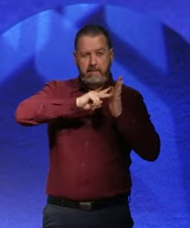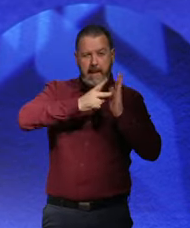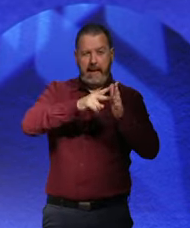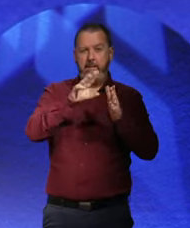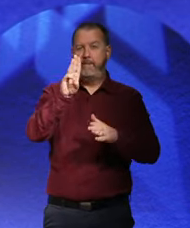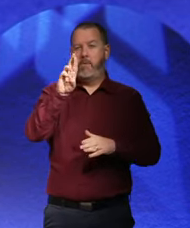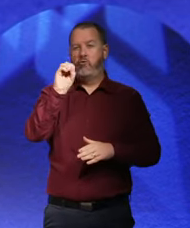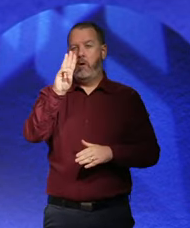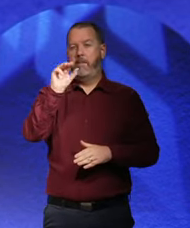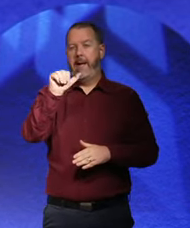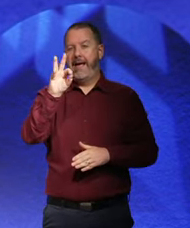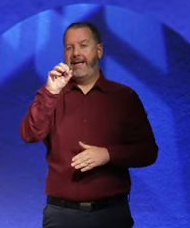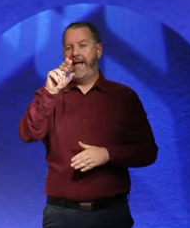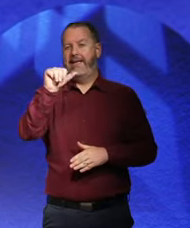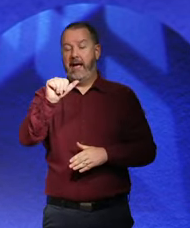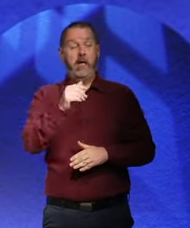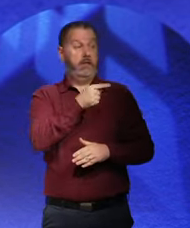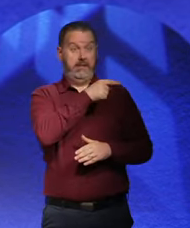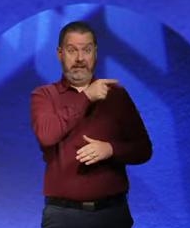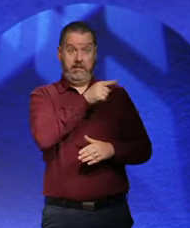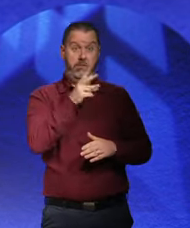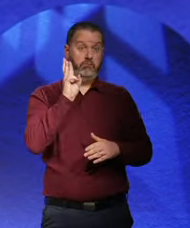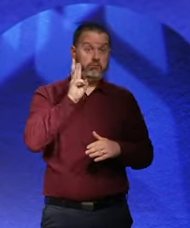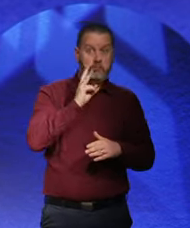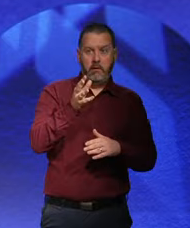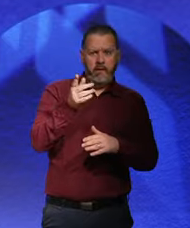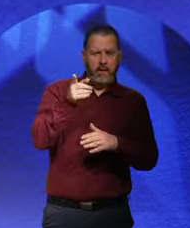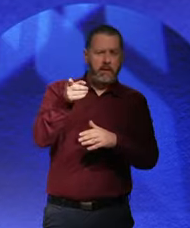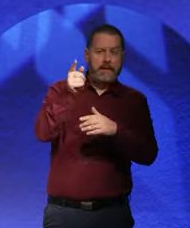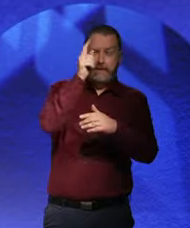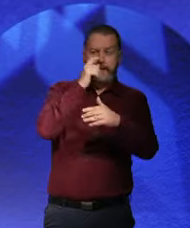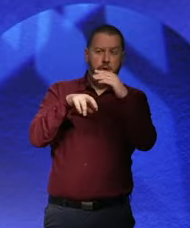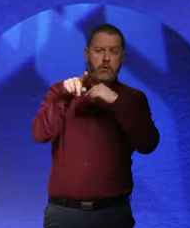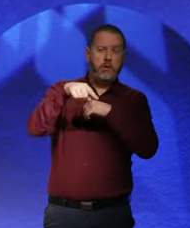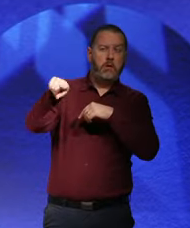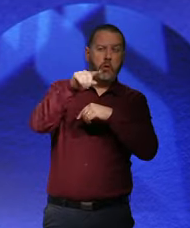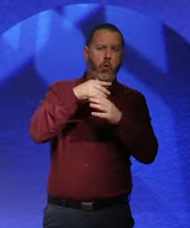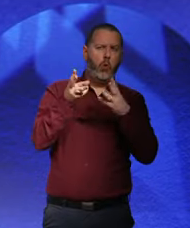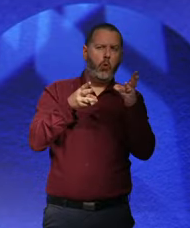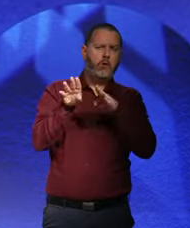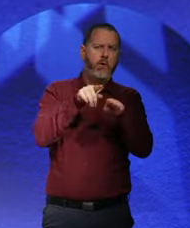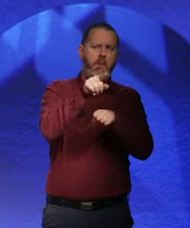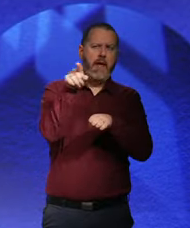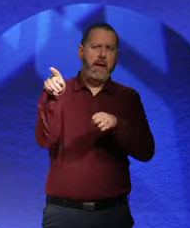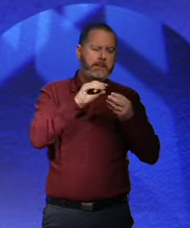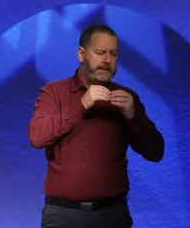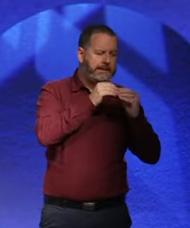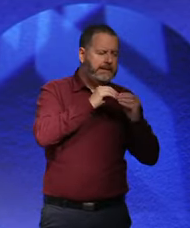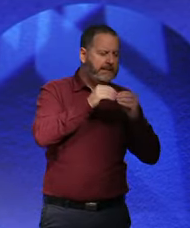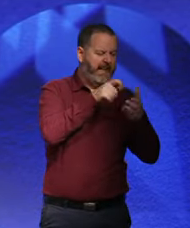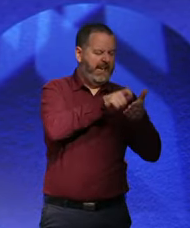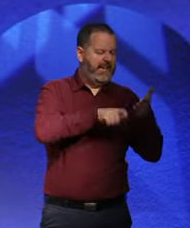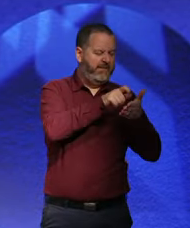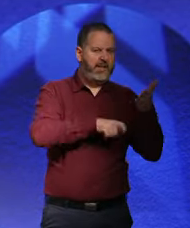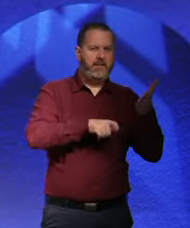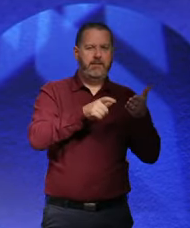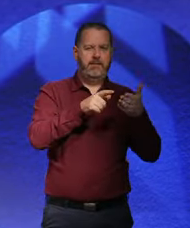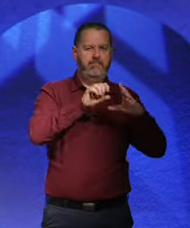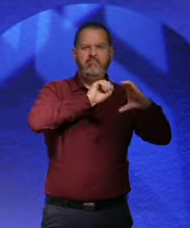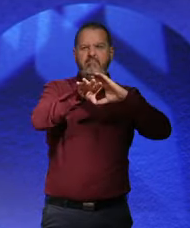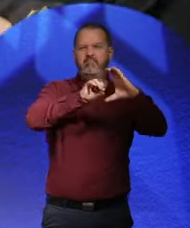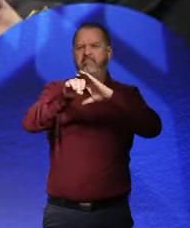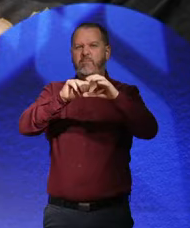you were, you know, if you were a teacher or whatever. He'd then target the propaganda, a leaflet, and he'd create it just for you. Mail shots. Mail shots.